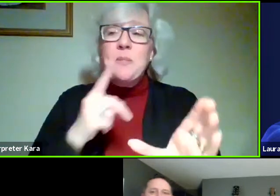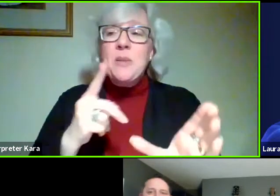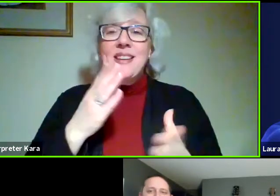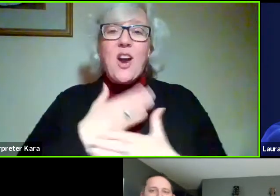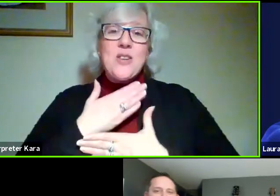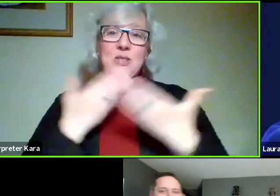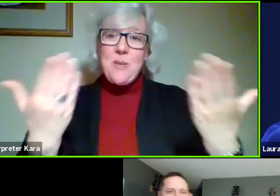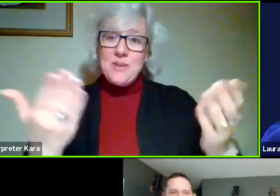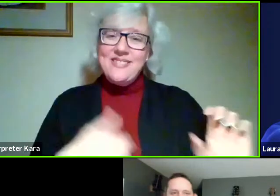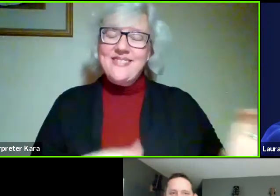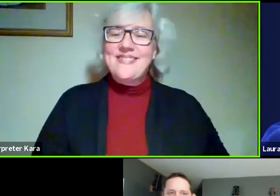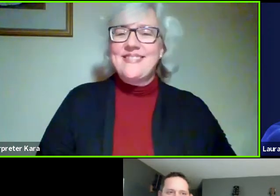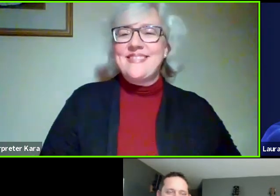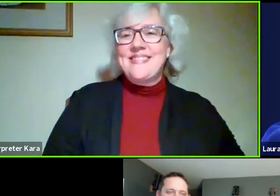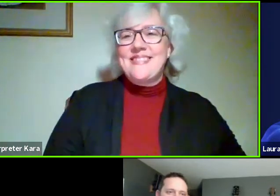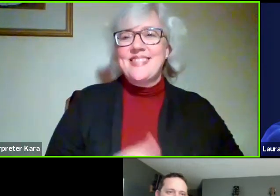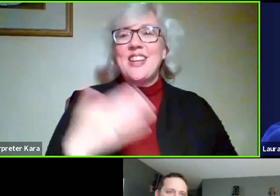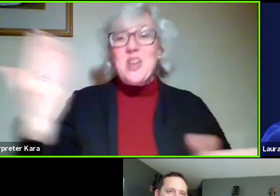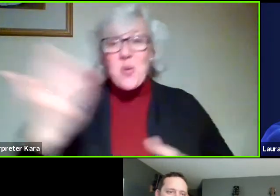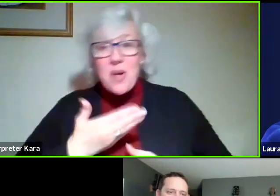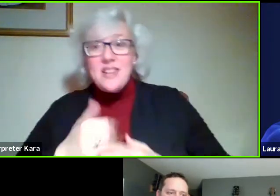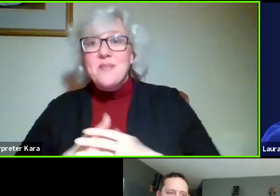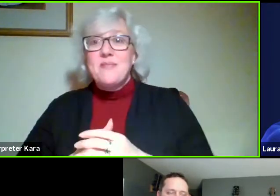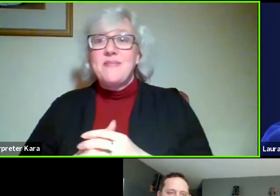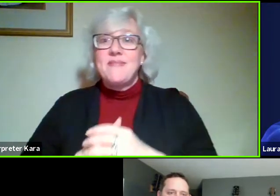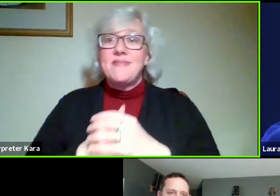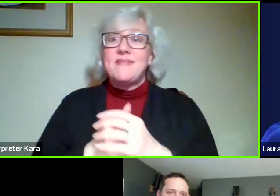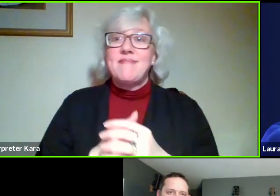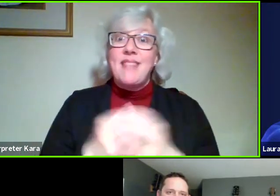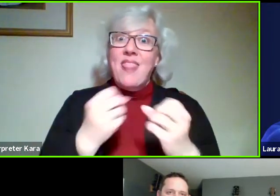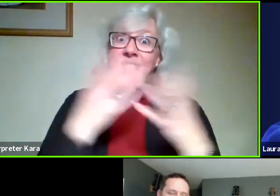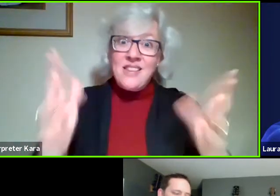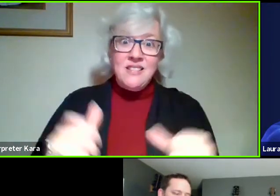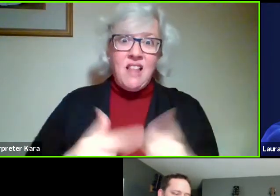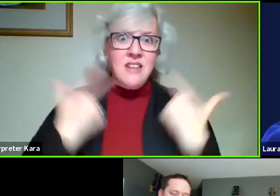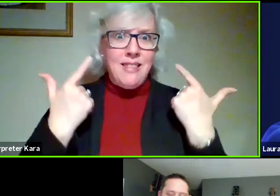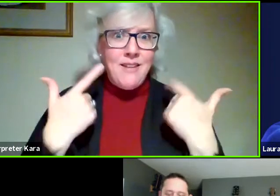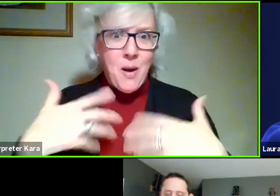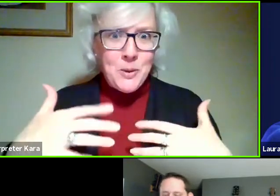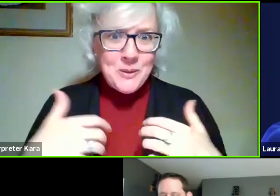entertainment. You're welcome. And that's quite a lot to live up to.